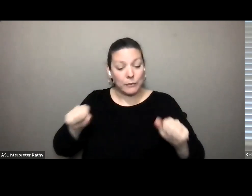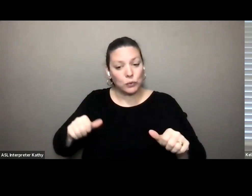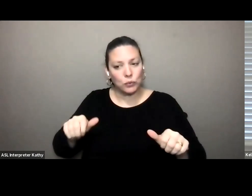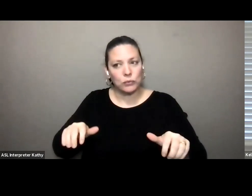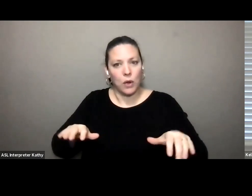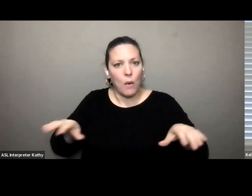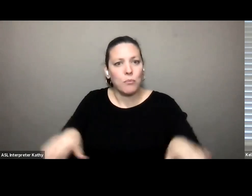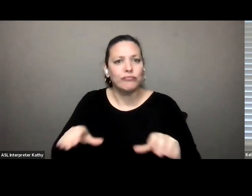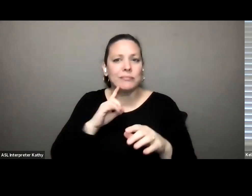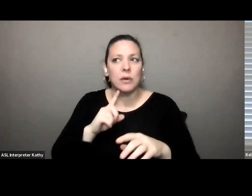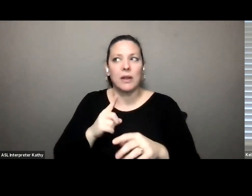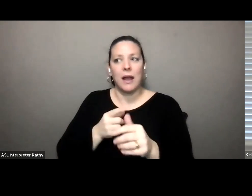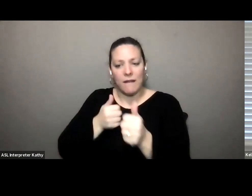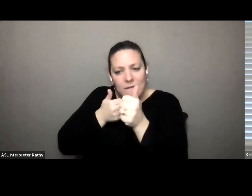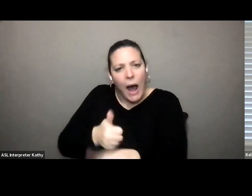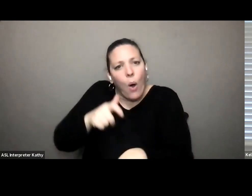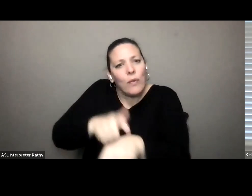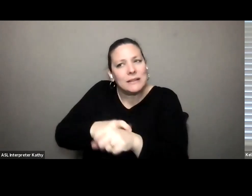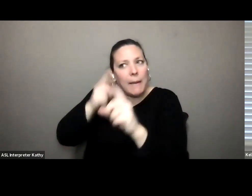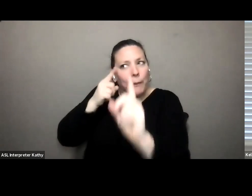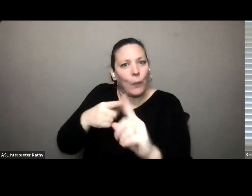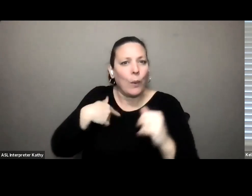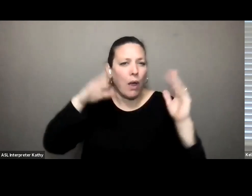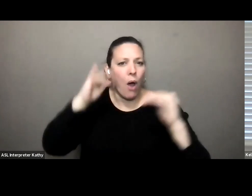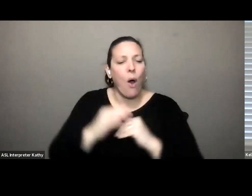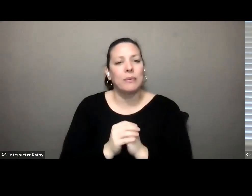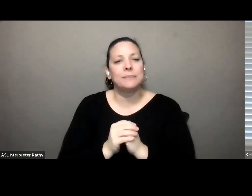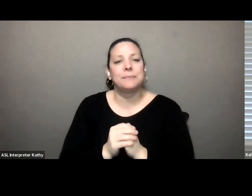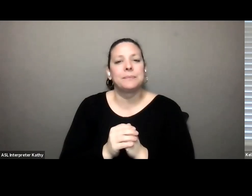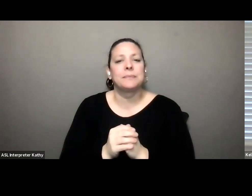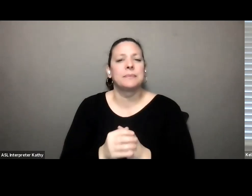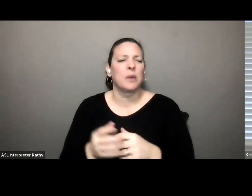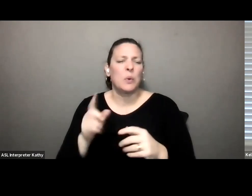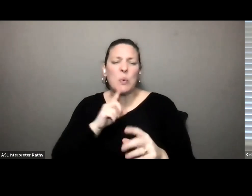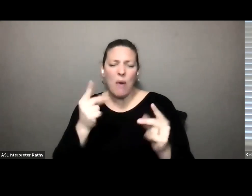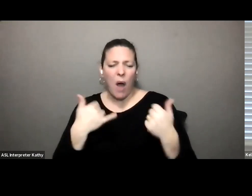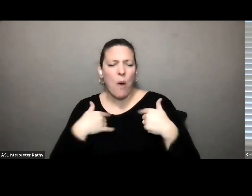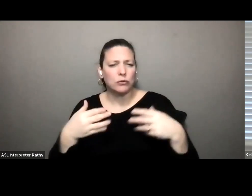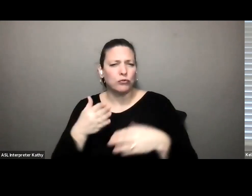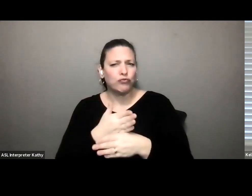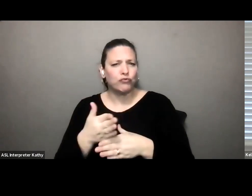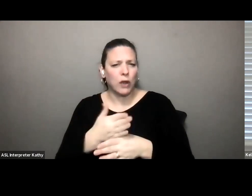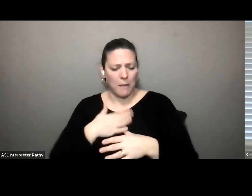in a timely fashion that we're hoping to so uh stick with me i'm going to just try to share my screen for a moment